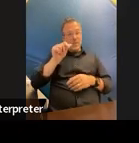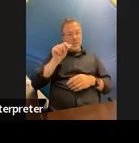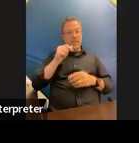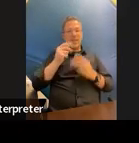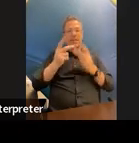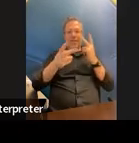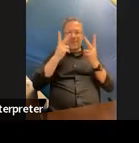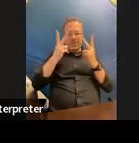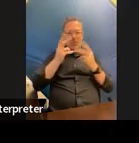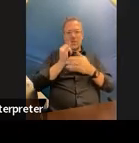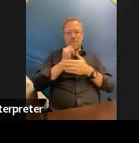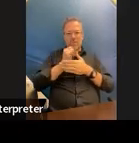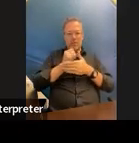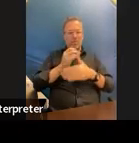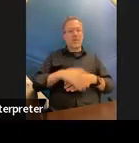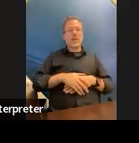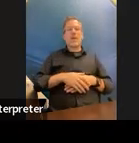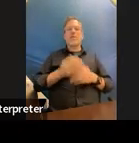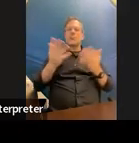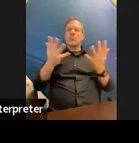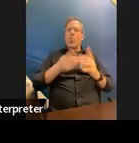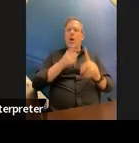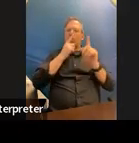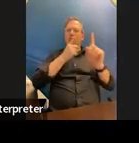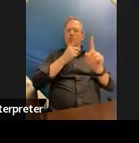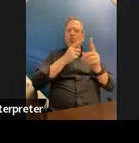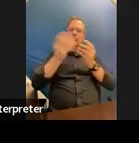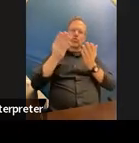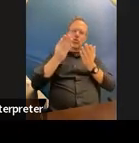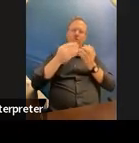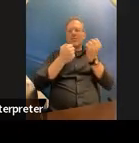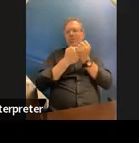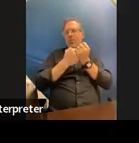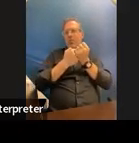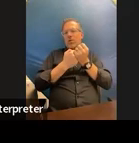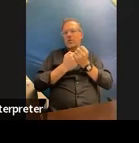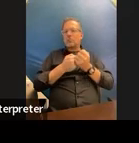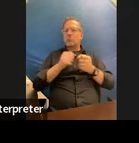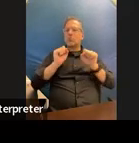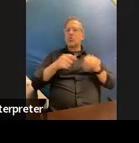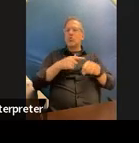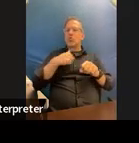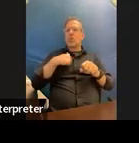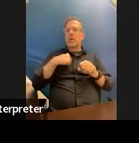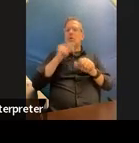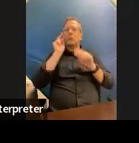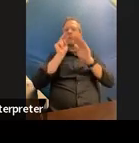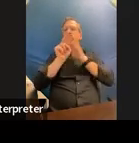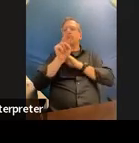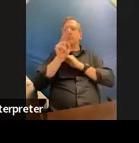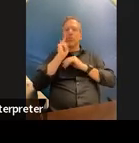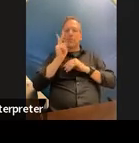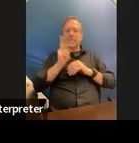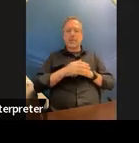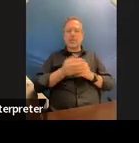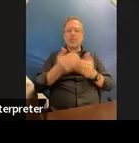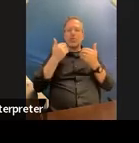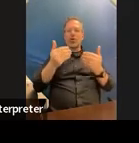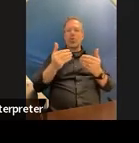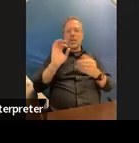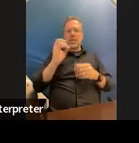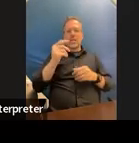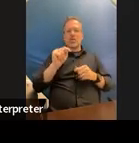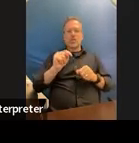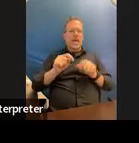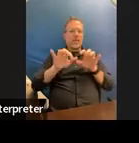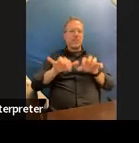what kind of goals services or supports might we expect to see in this iep so throw it into the chat box what